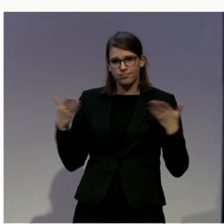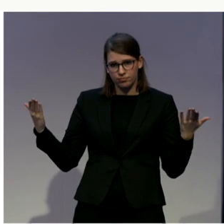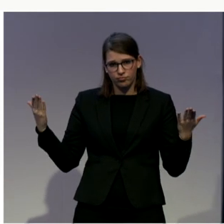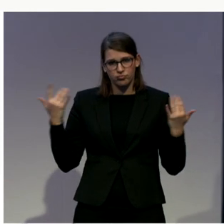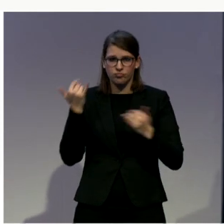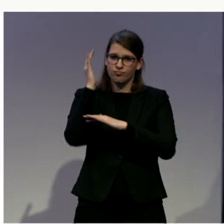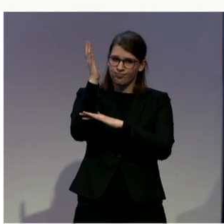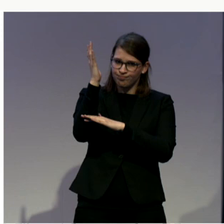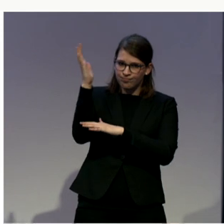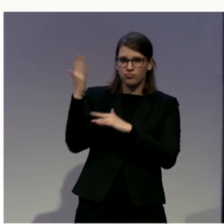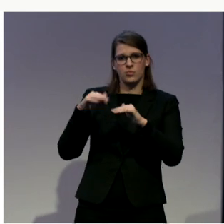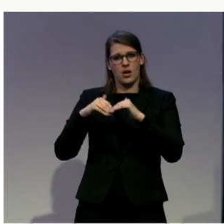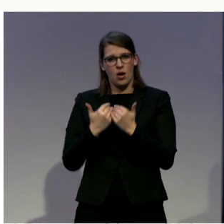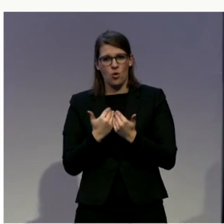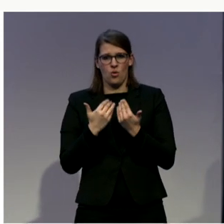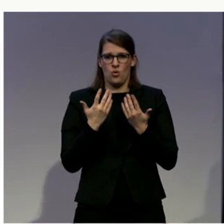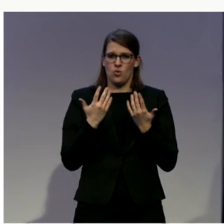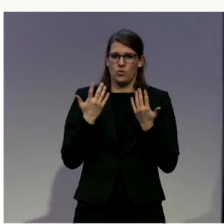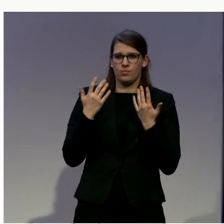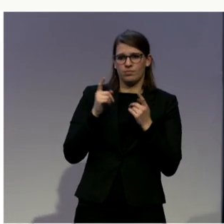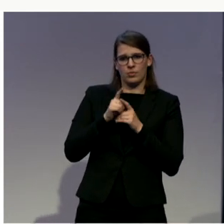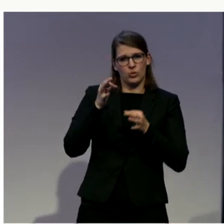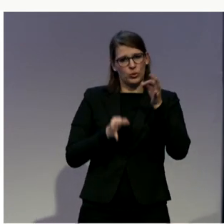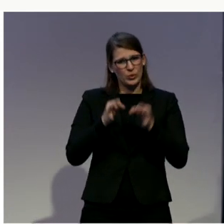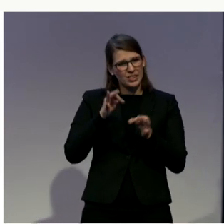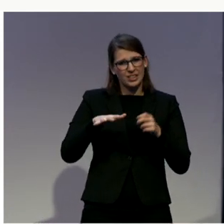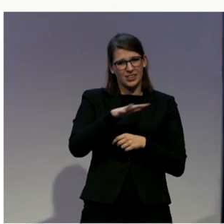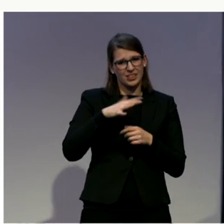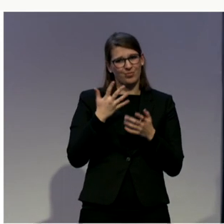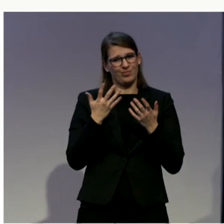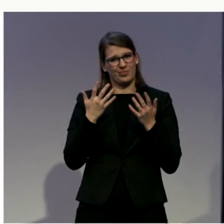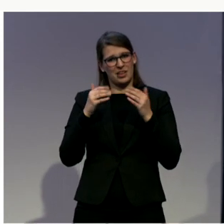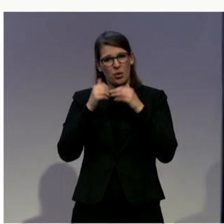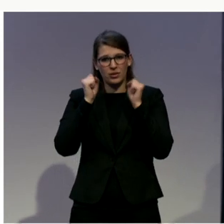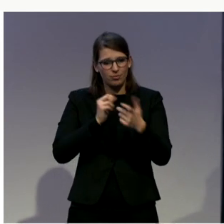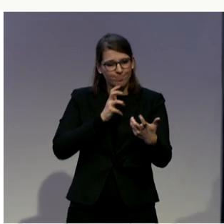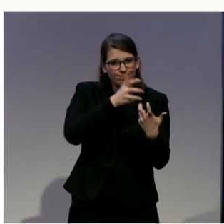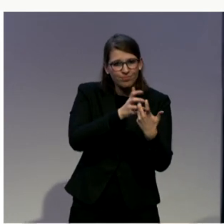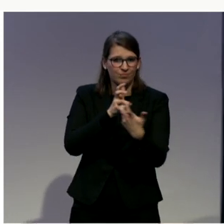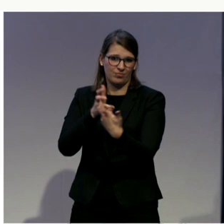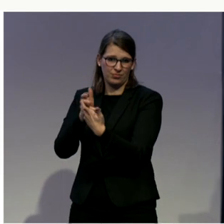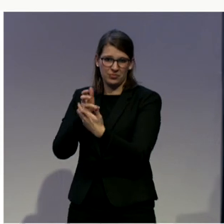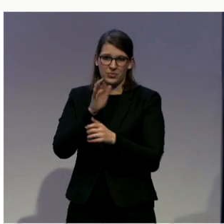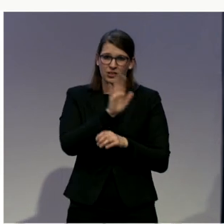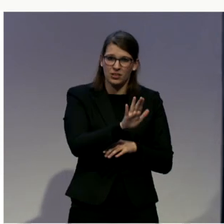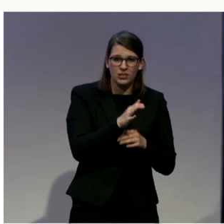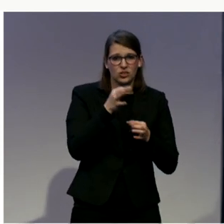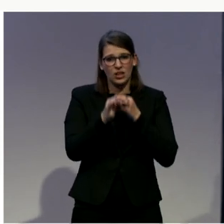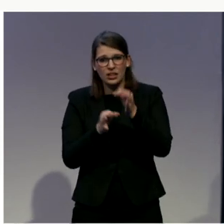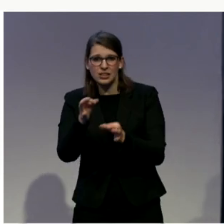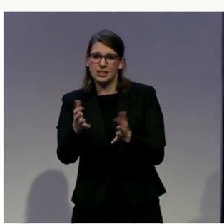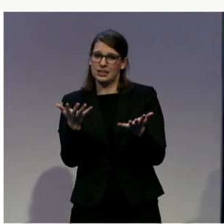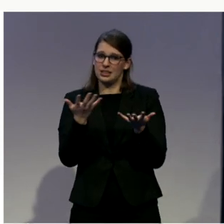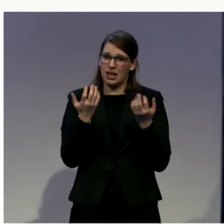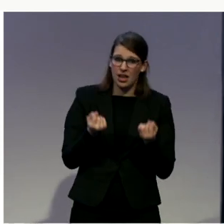in a, in a way that's relevant to our different contexts. And they'll have a lot to share in terms of lessons that they've learned. And I'm hoping that